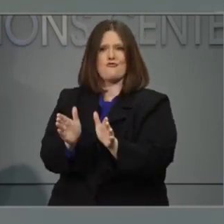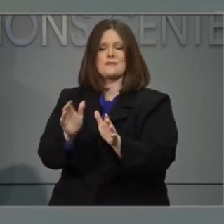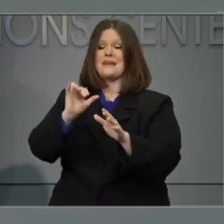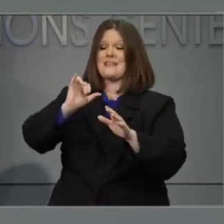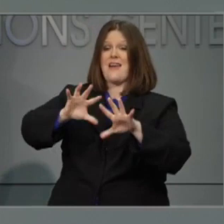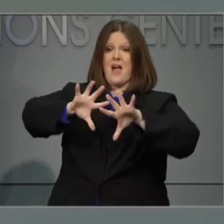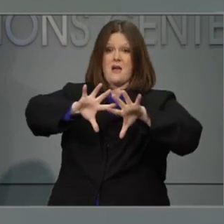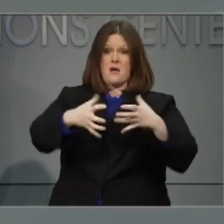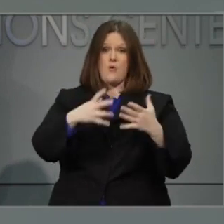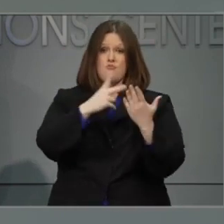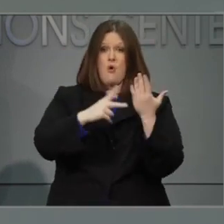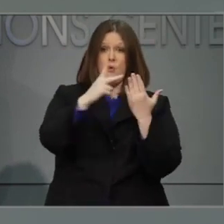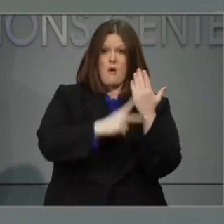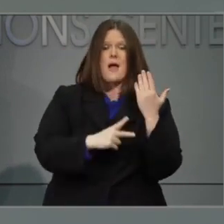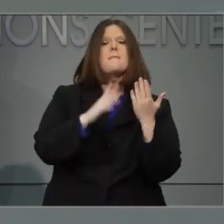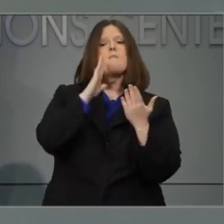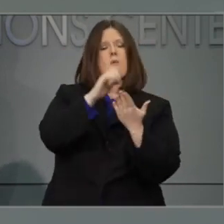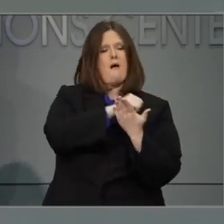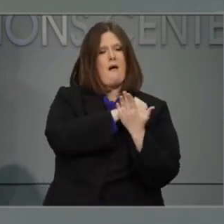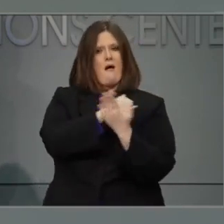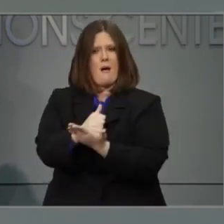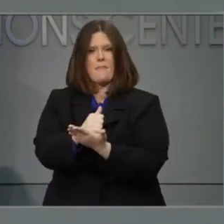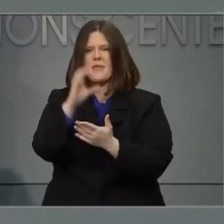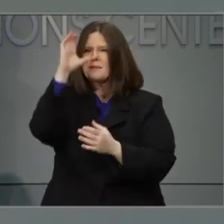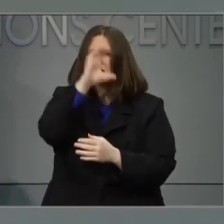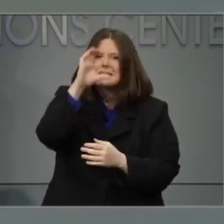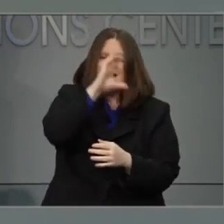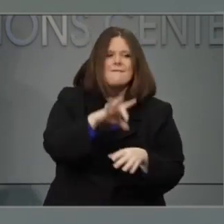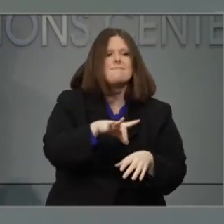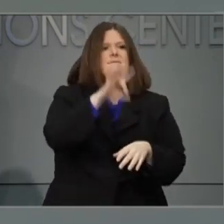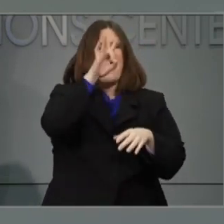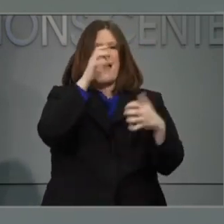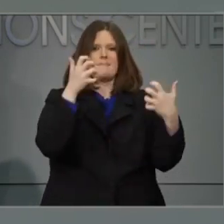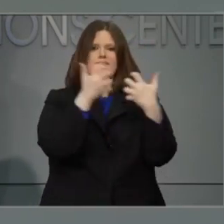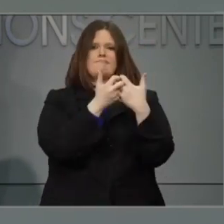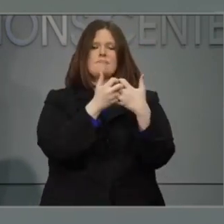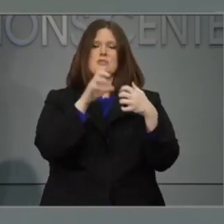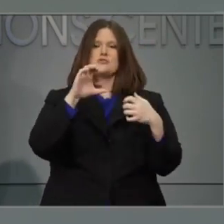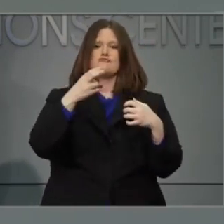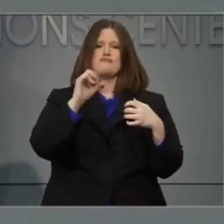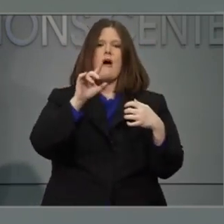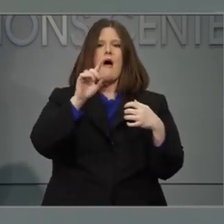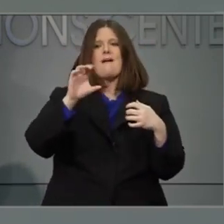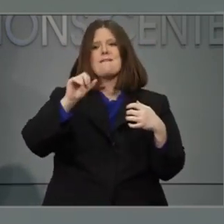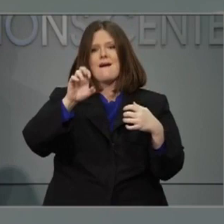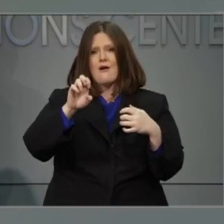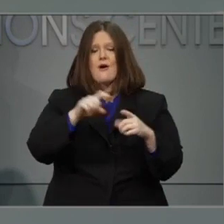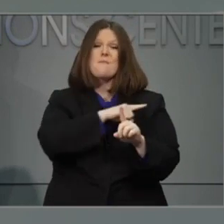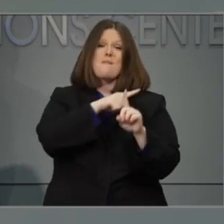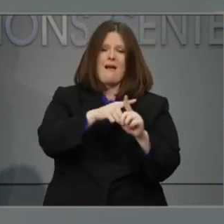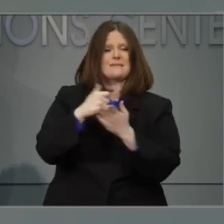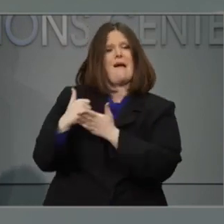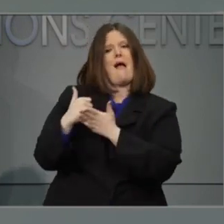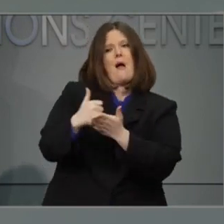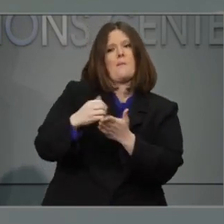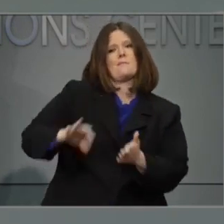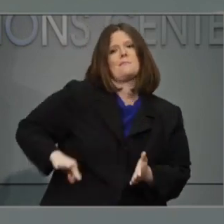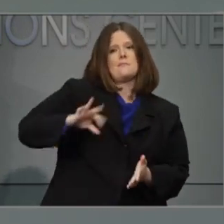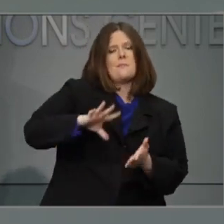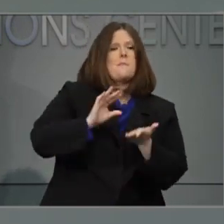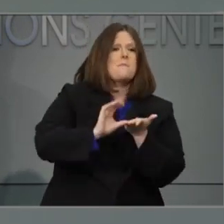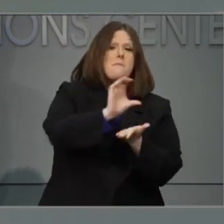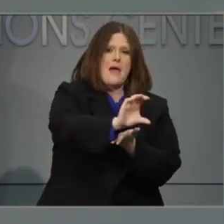essential workers can get help finding childcare and can get help paying for that childcare. Our